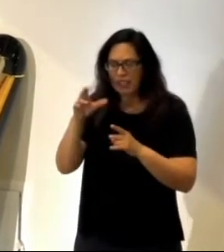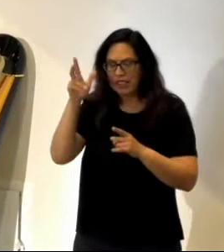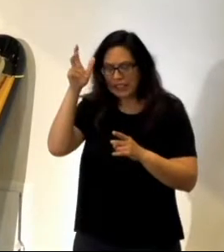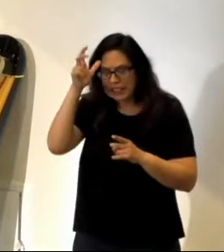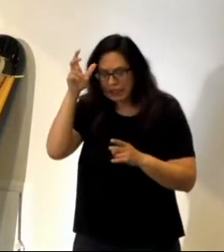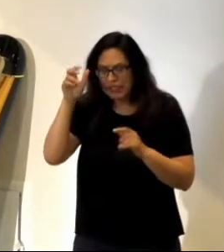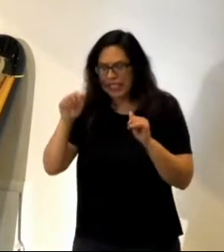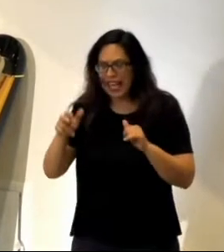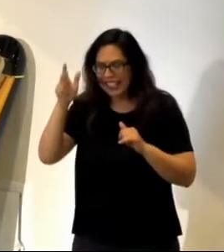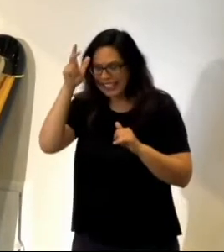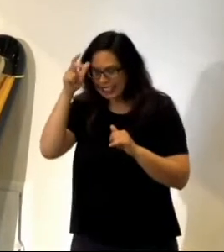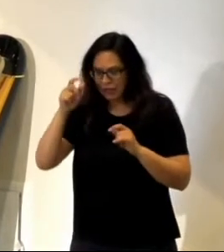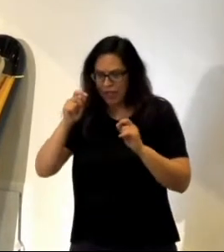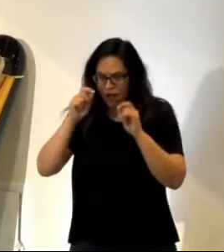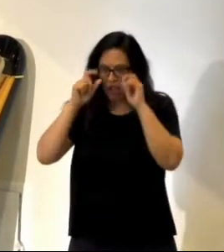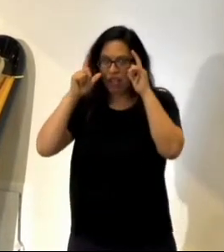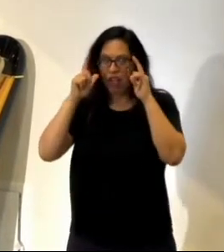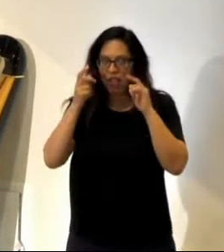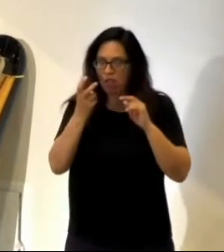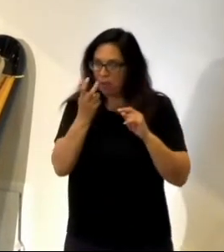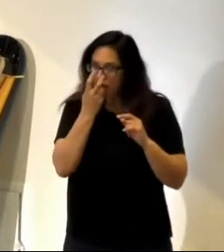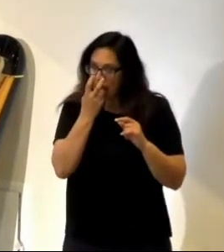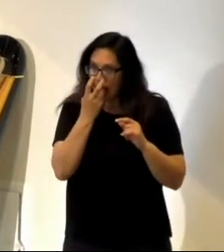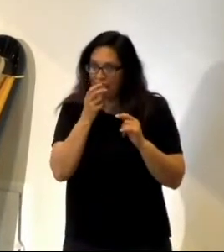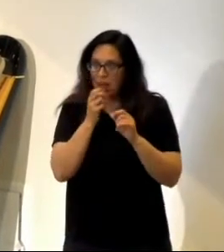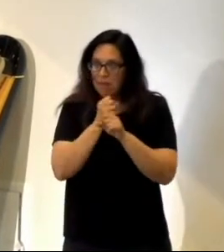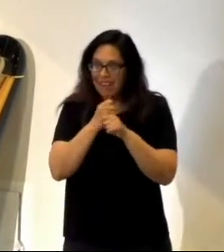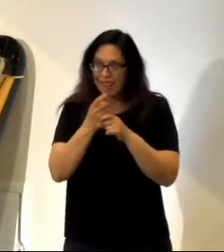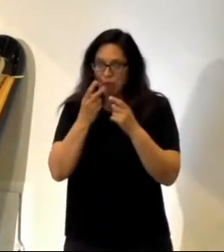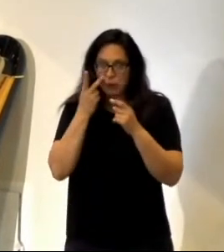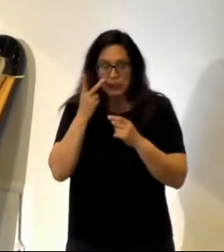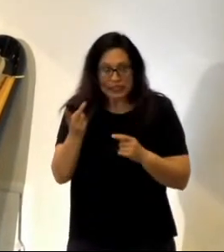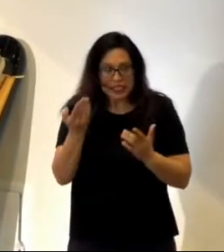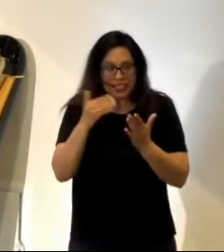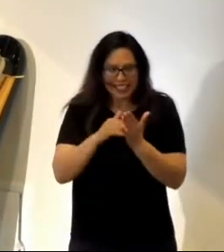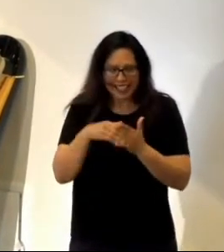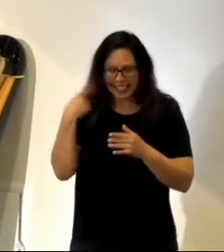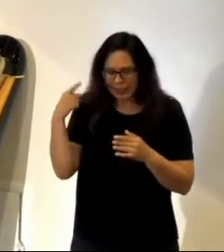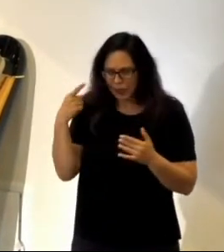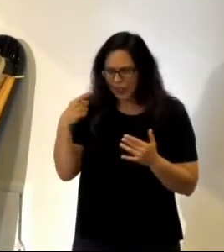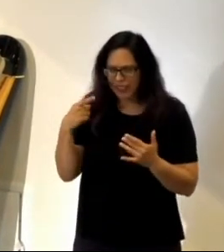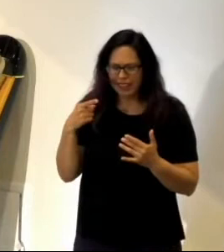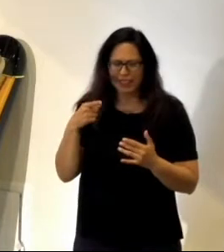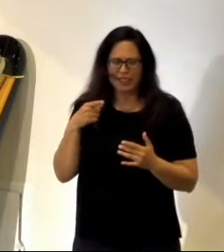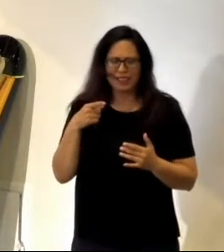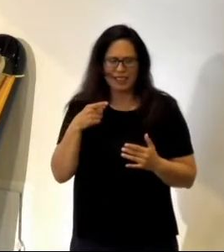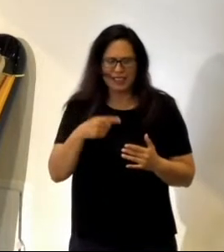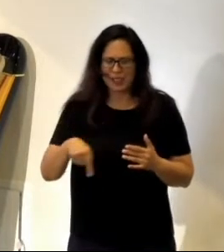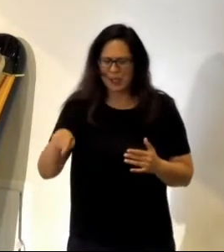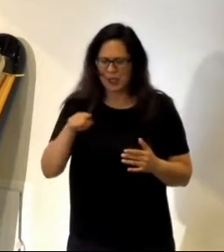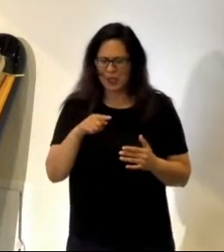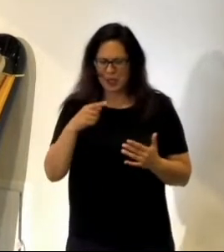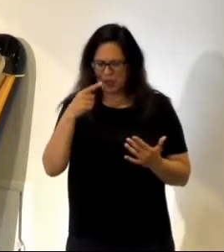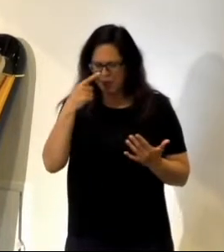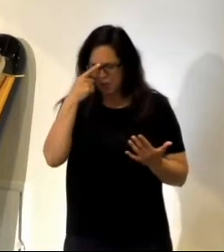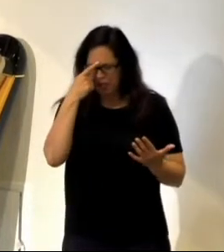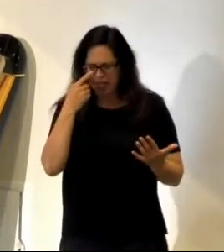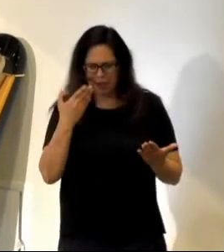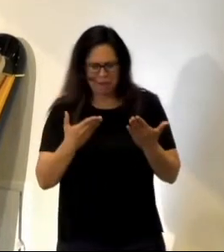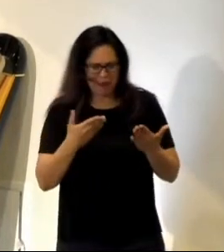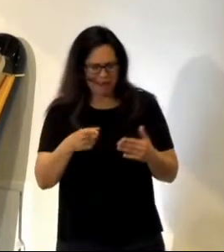blind? Isn't that crazy? Now, you might be saying to yourself, how very un-lamb-like sheep.